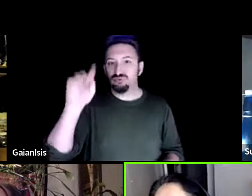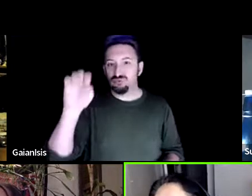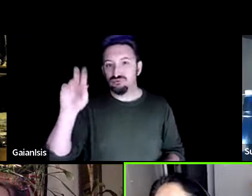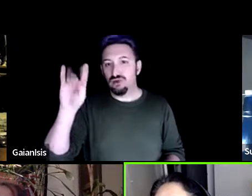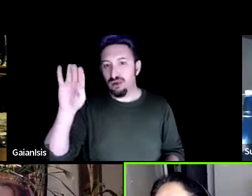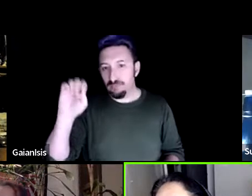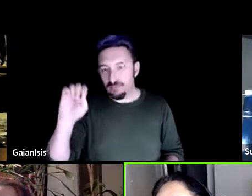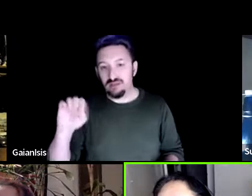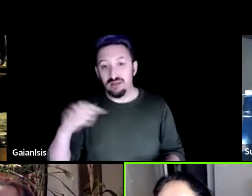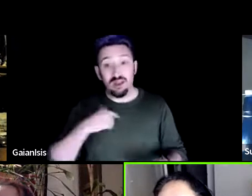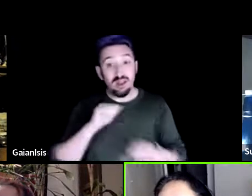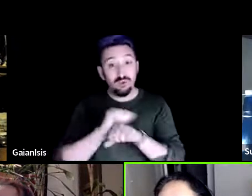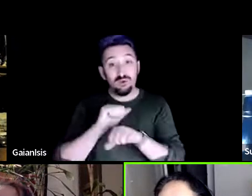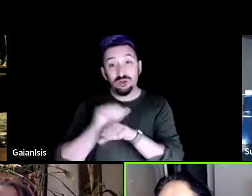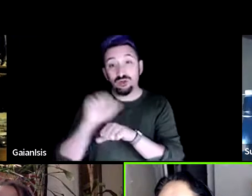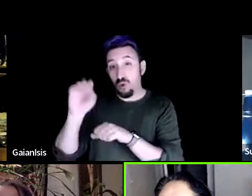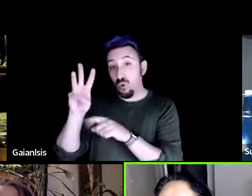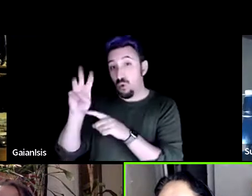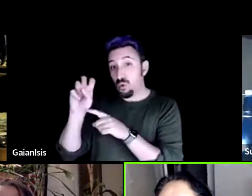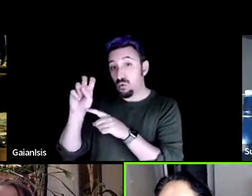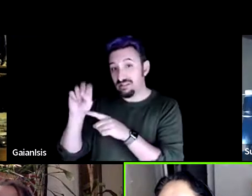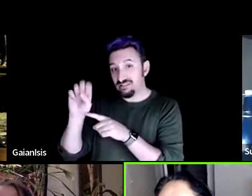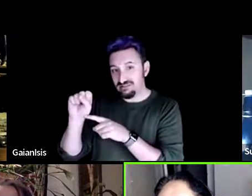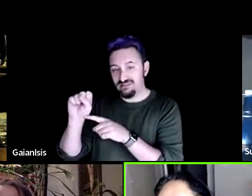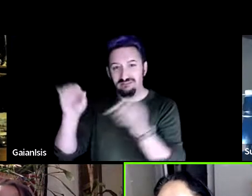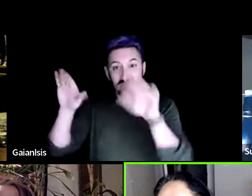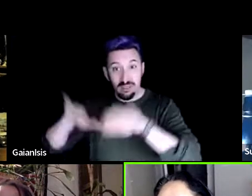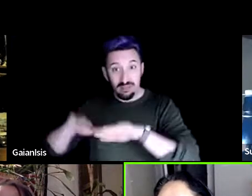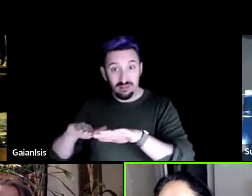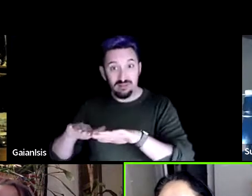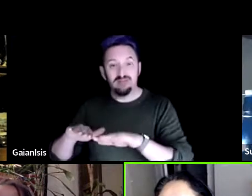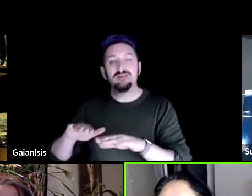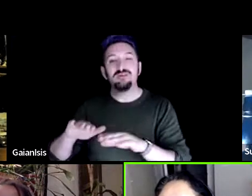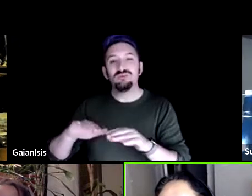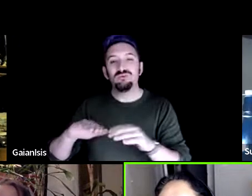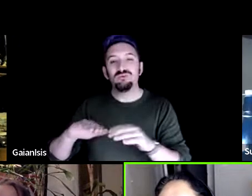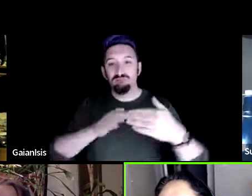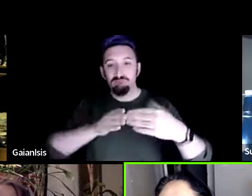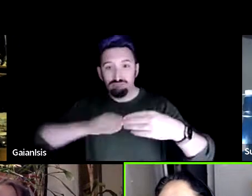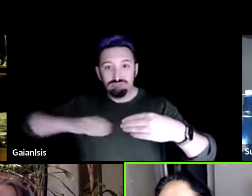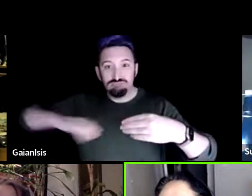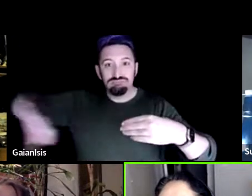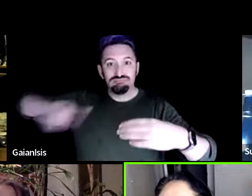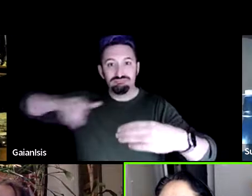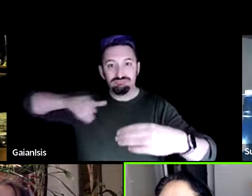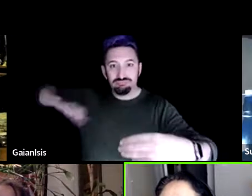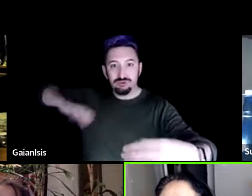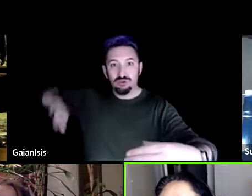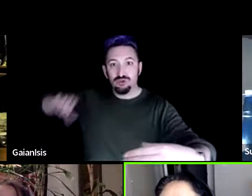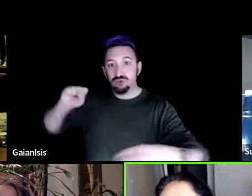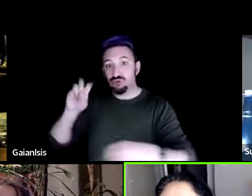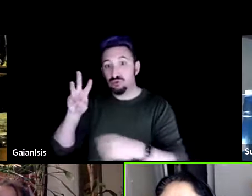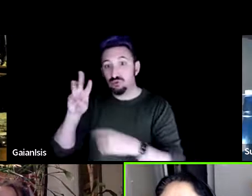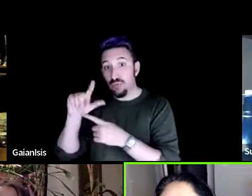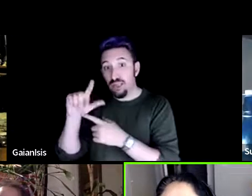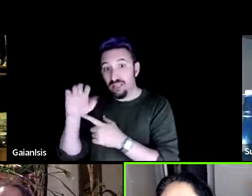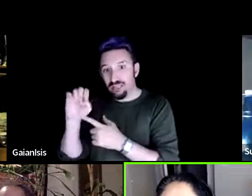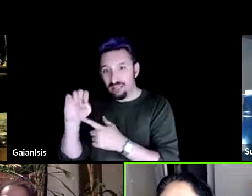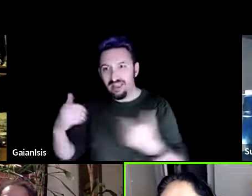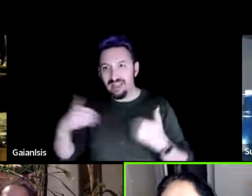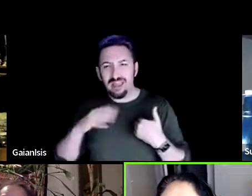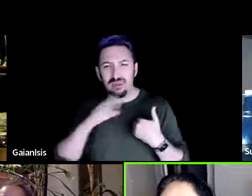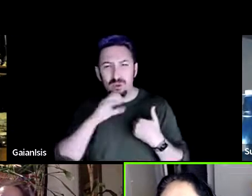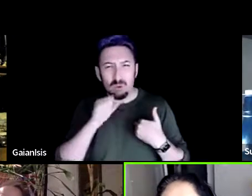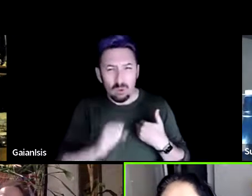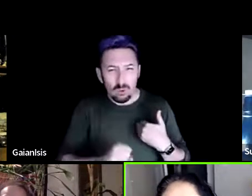in the owens valley where we built some swales in an area where they had ancient swales it's to my knowledge